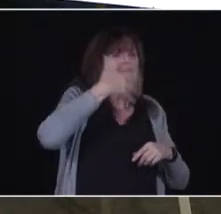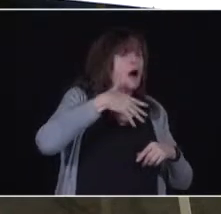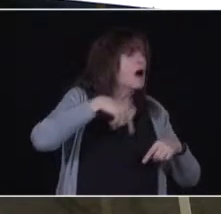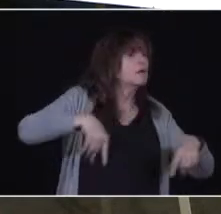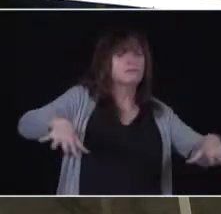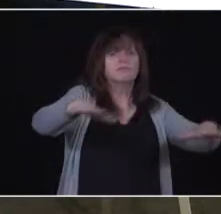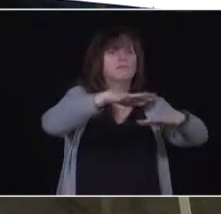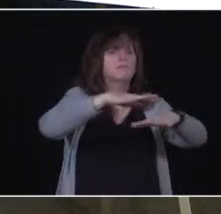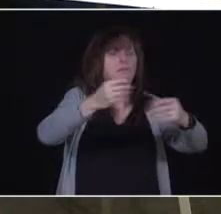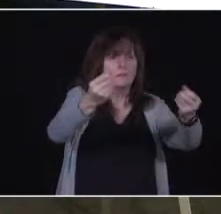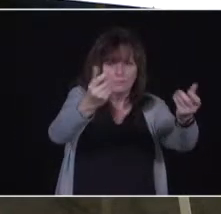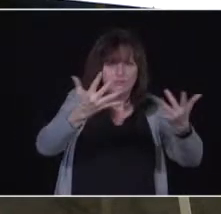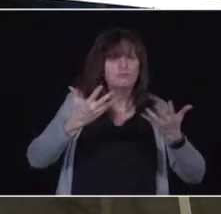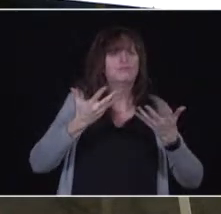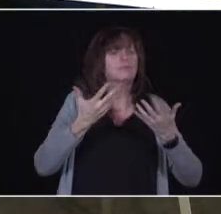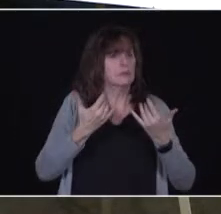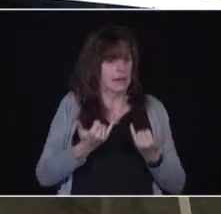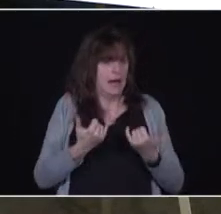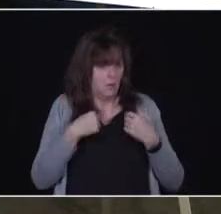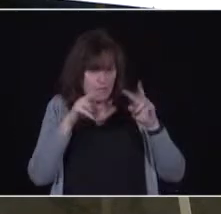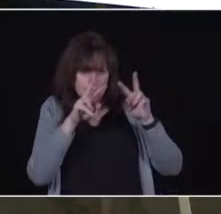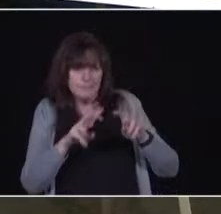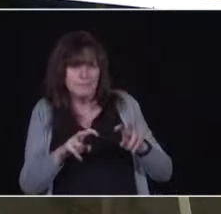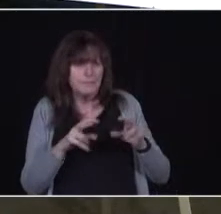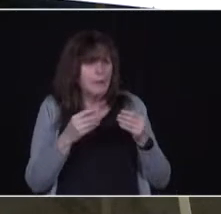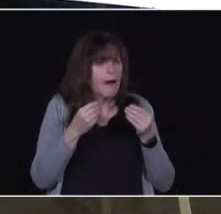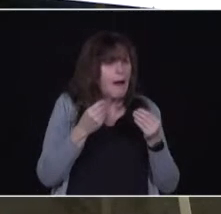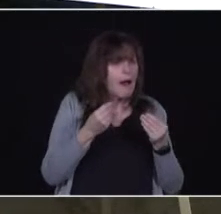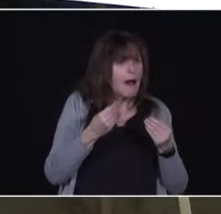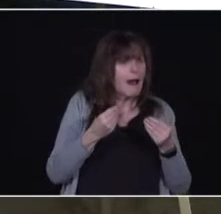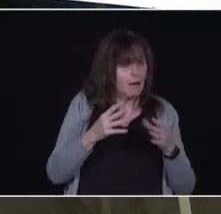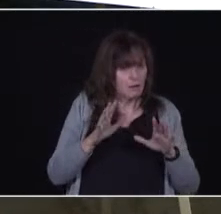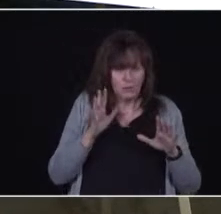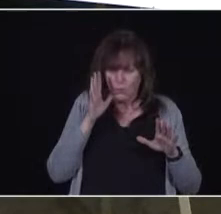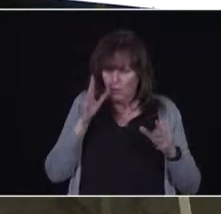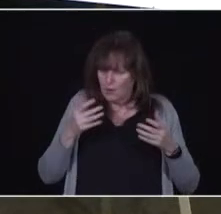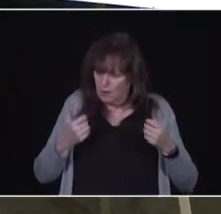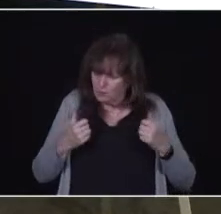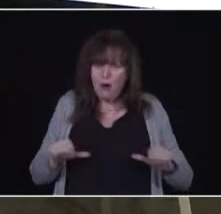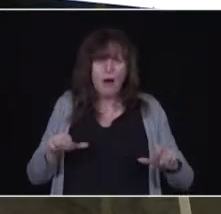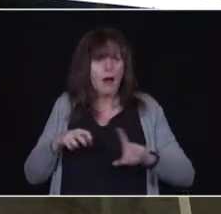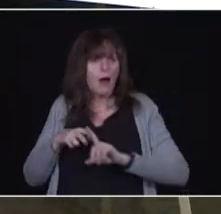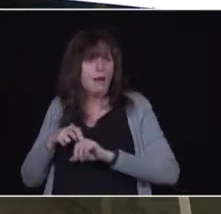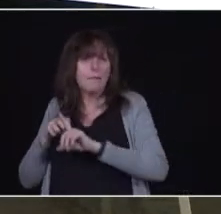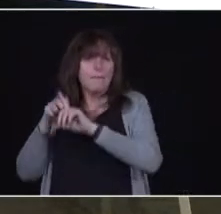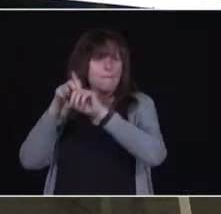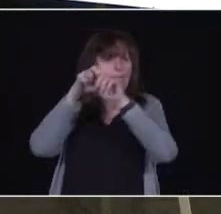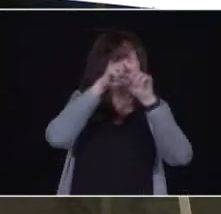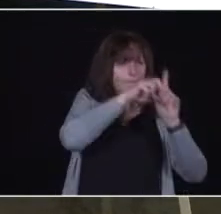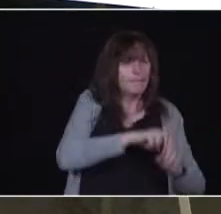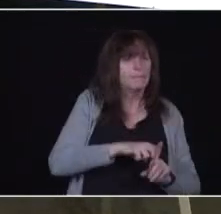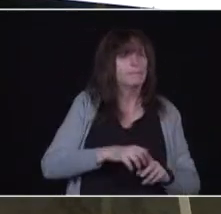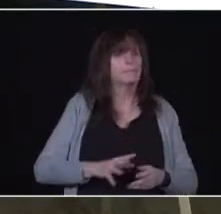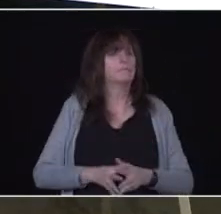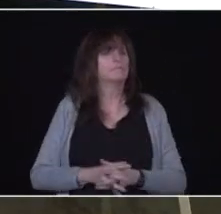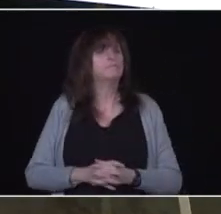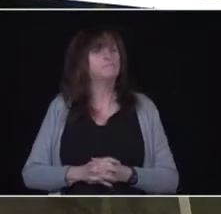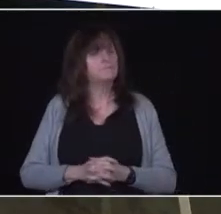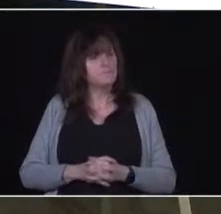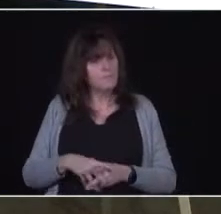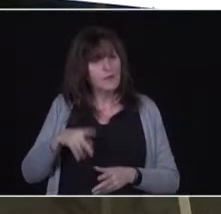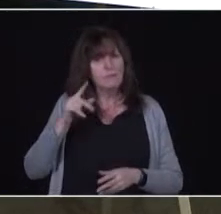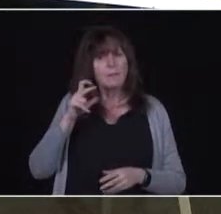and looked at by the public health units and they're prepared for it. Again, as they said, we do vaccines, vaccines are us. The flu